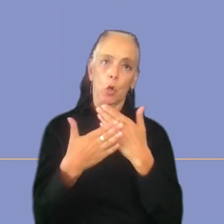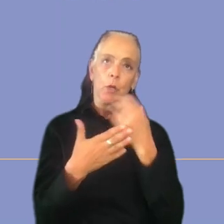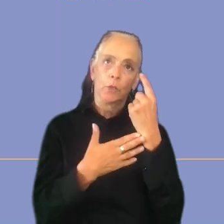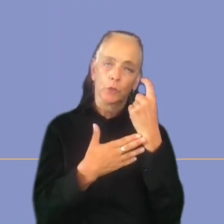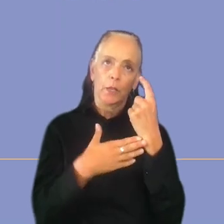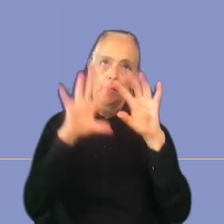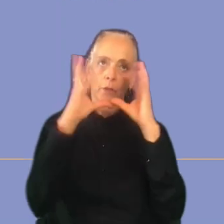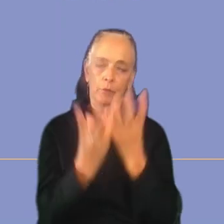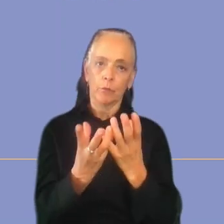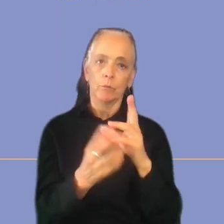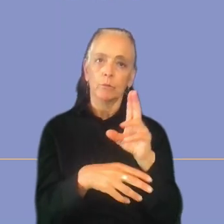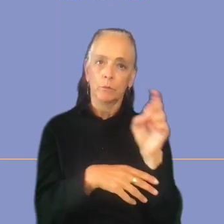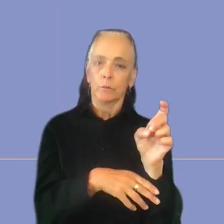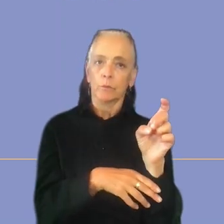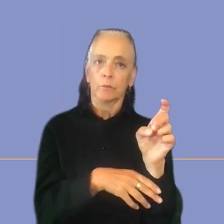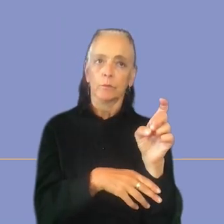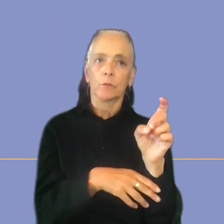experience in video games.